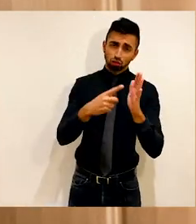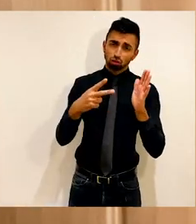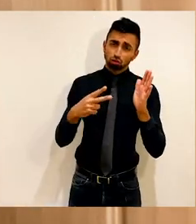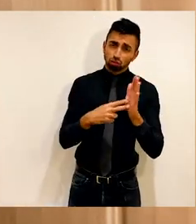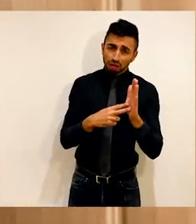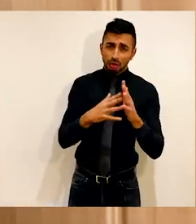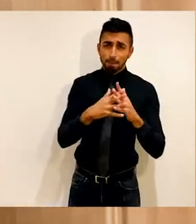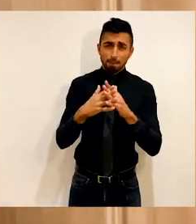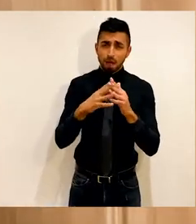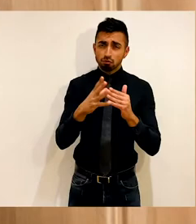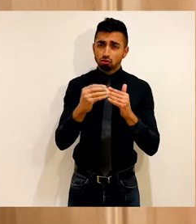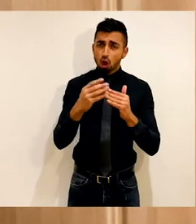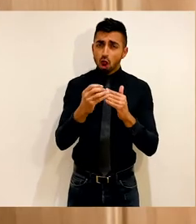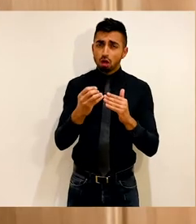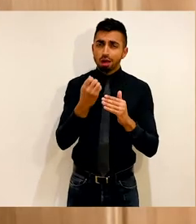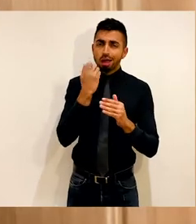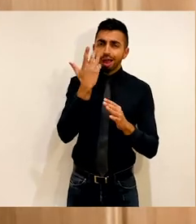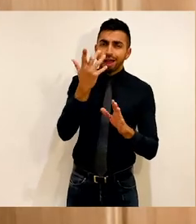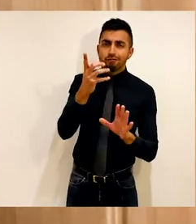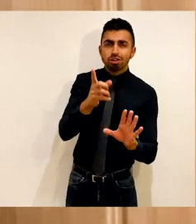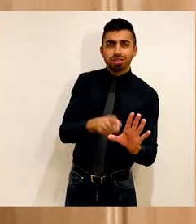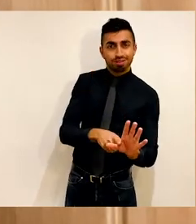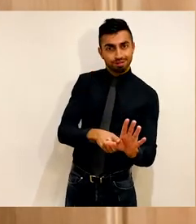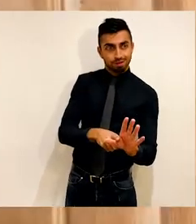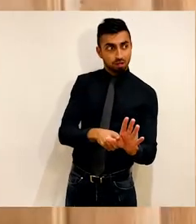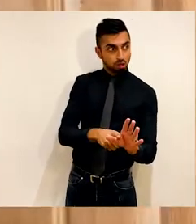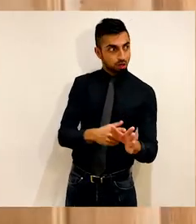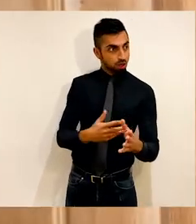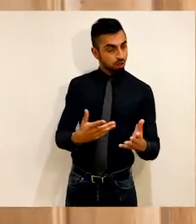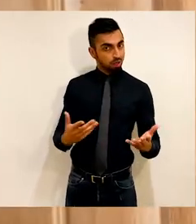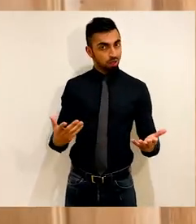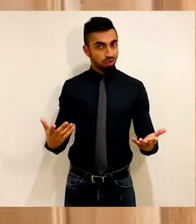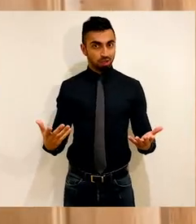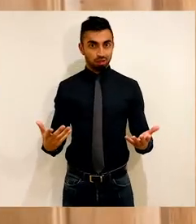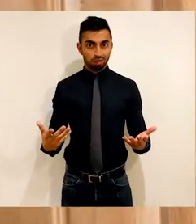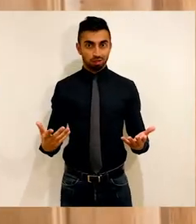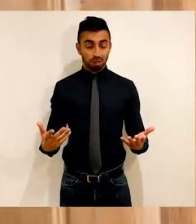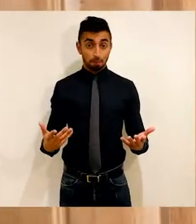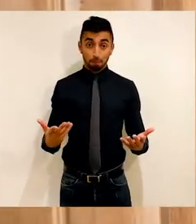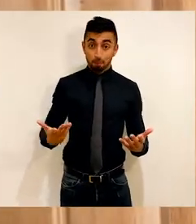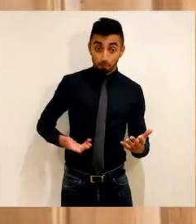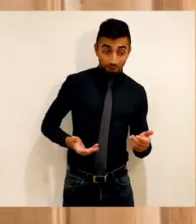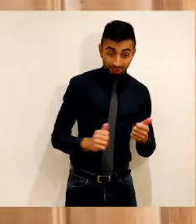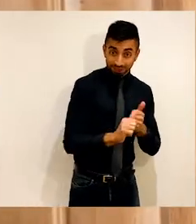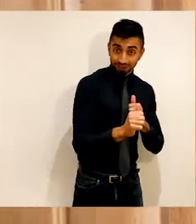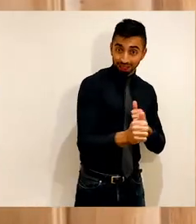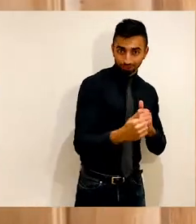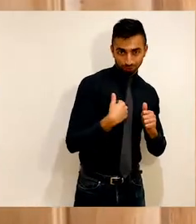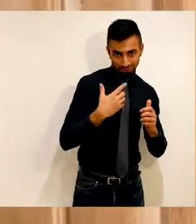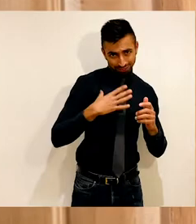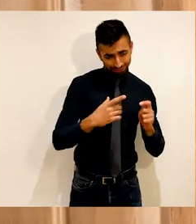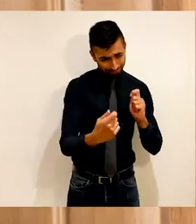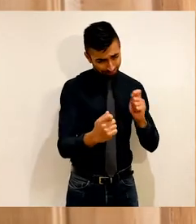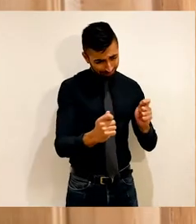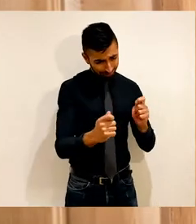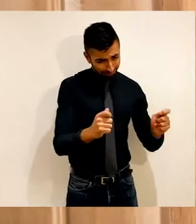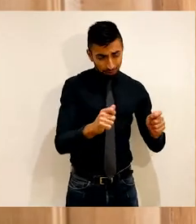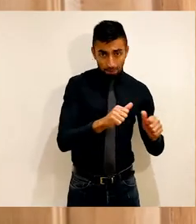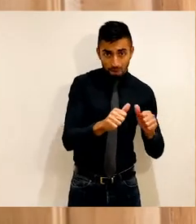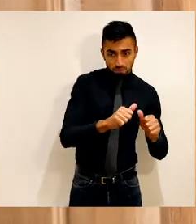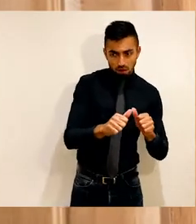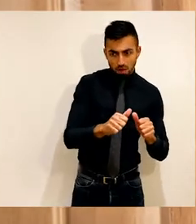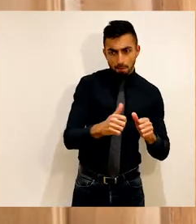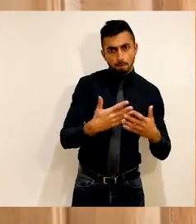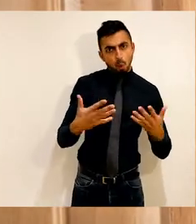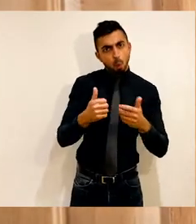trillion US dollars per year. We're missing out on opportunities to build better businesses, to create